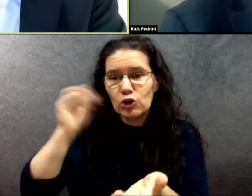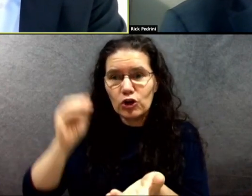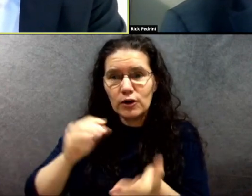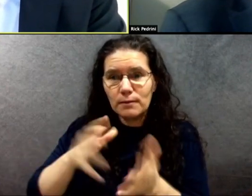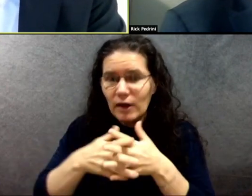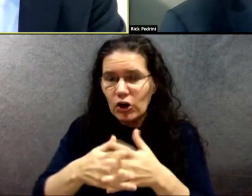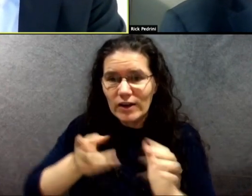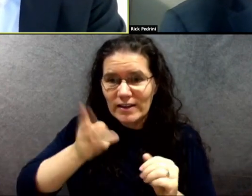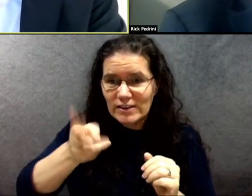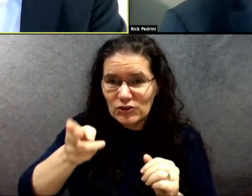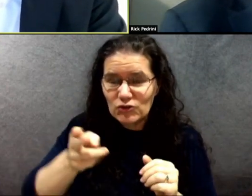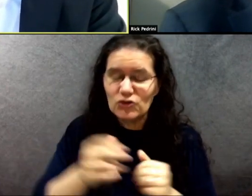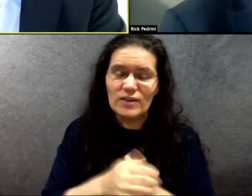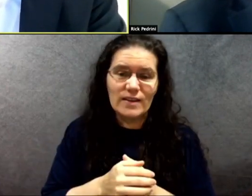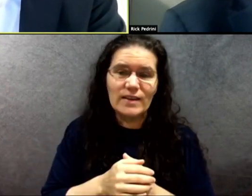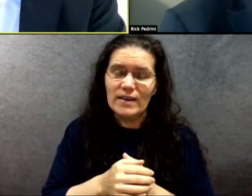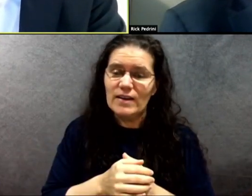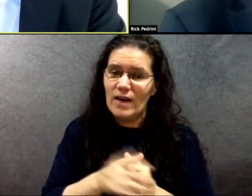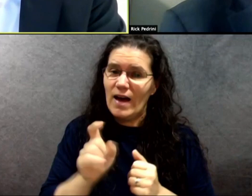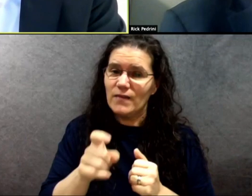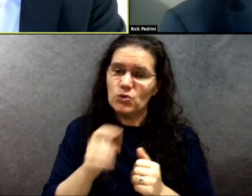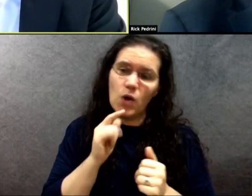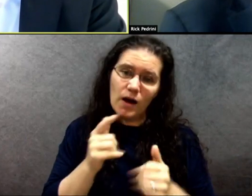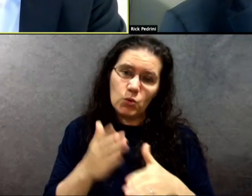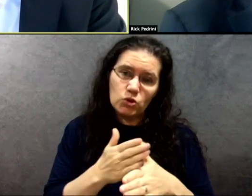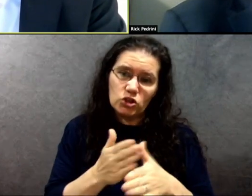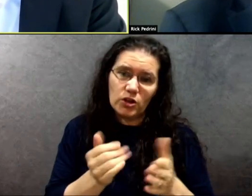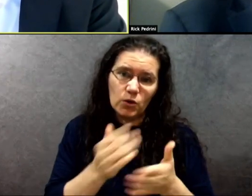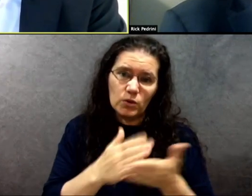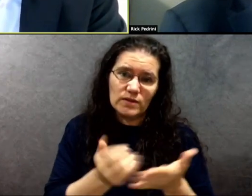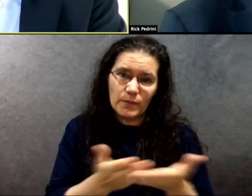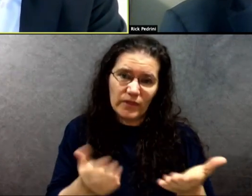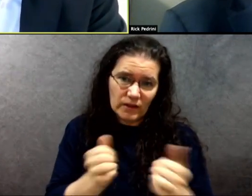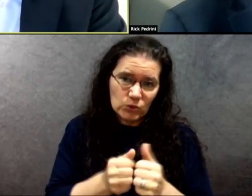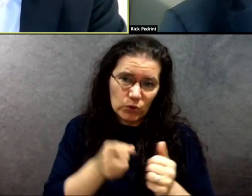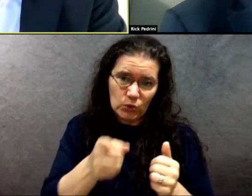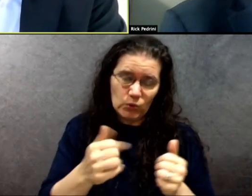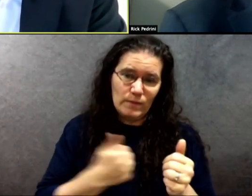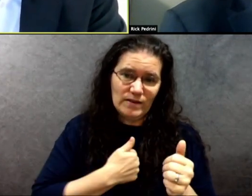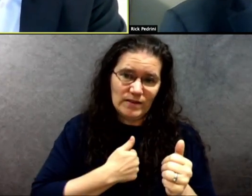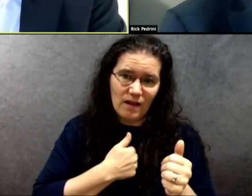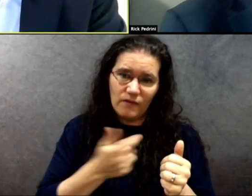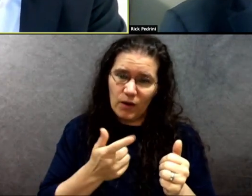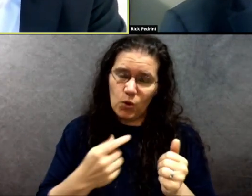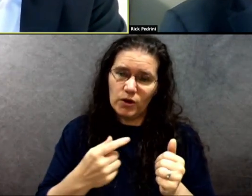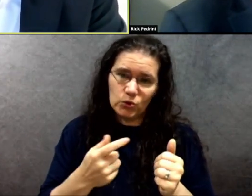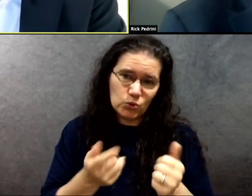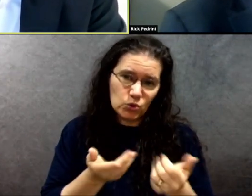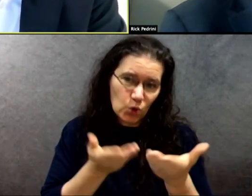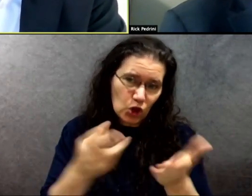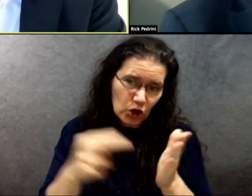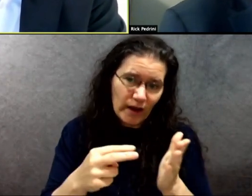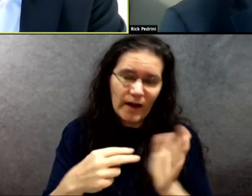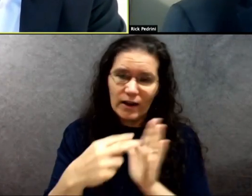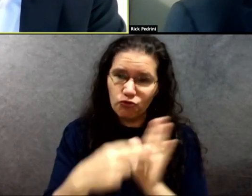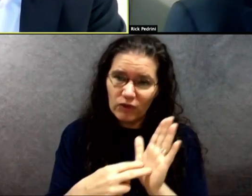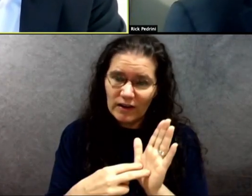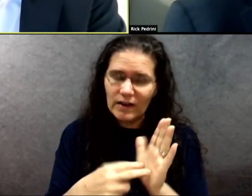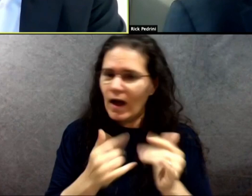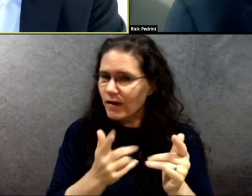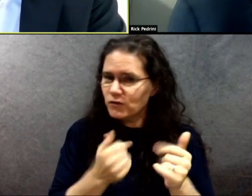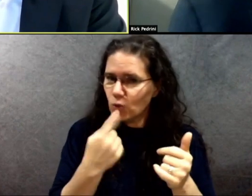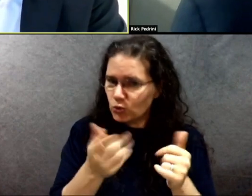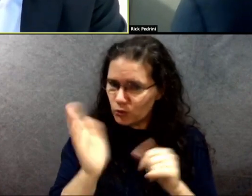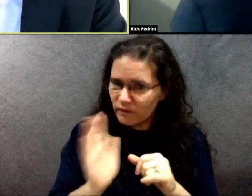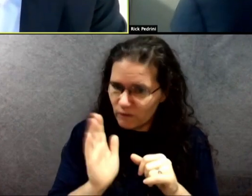that I want you to take a look at and read. And I've already extended this to you. You can call me anytime and we